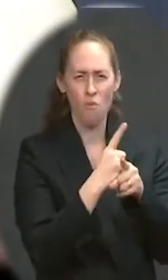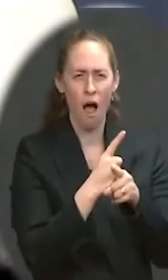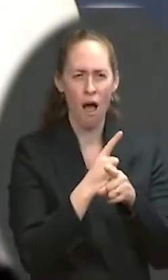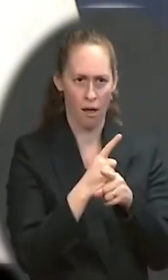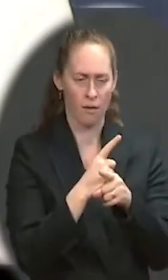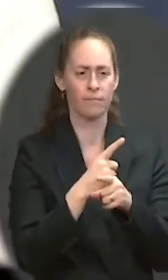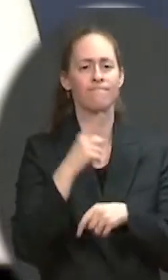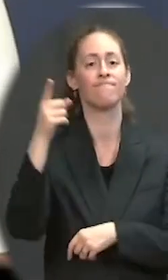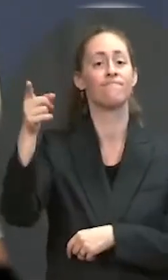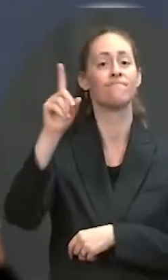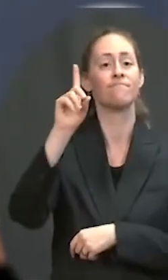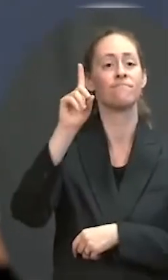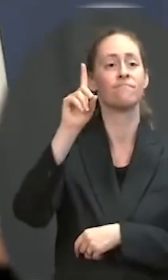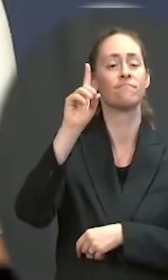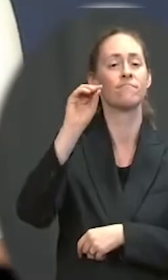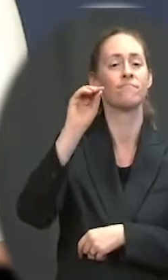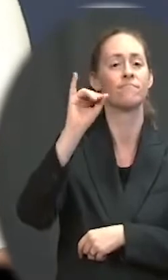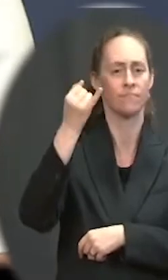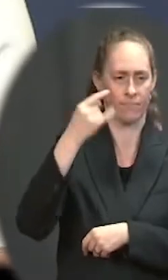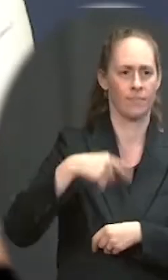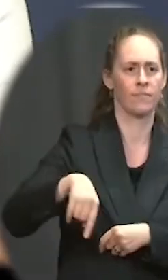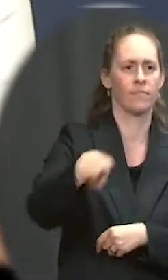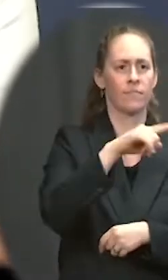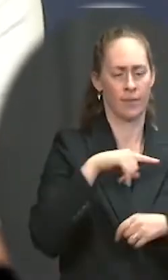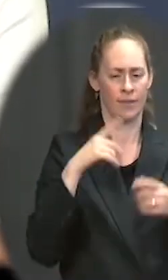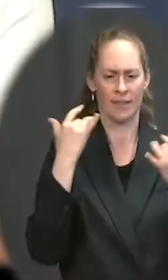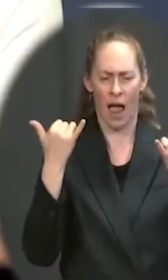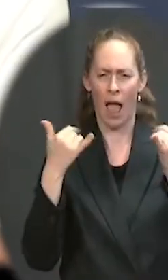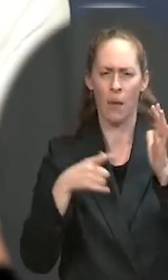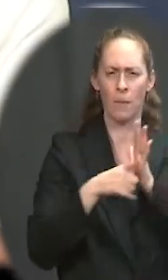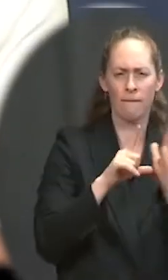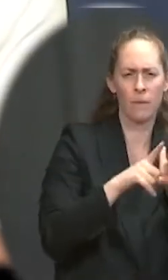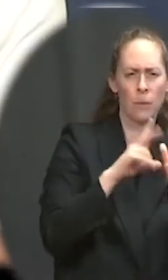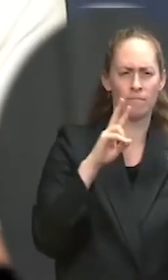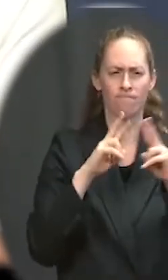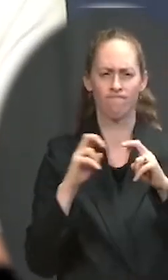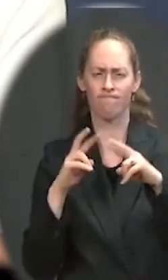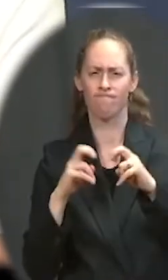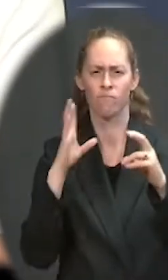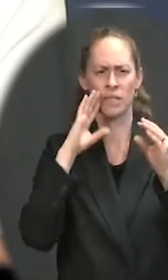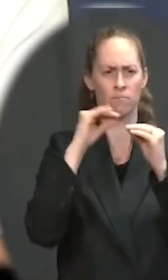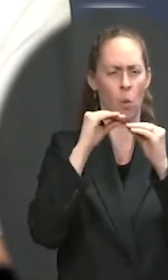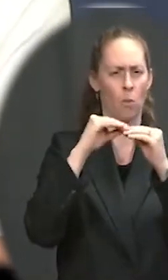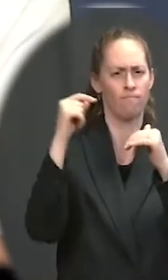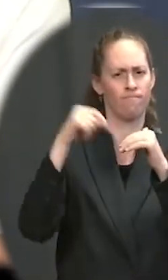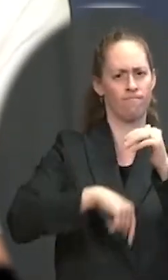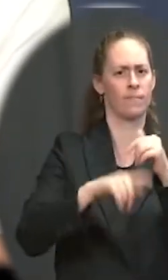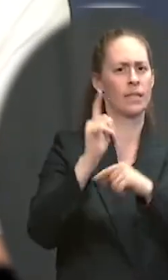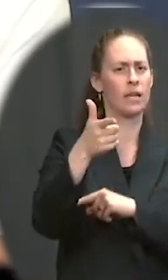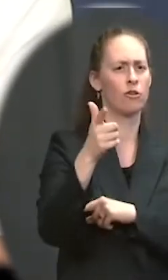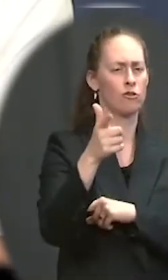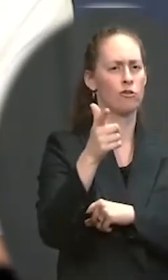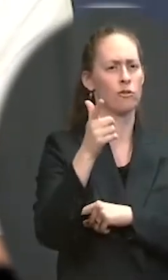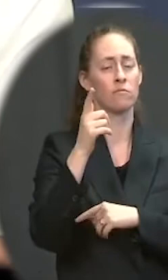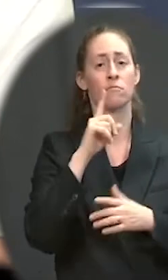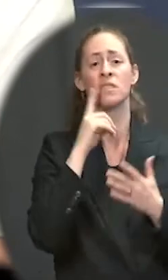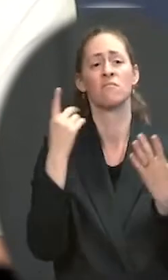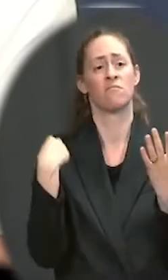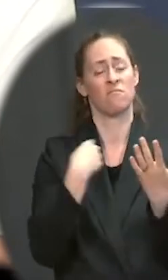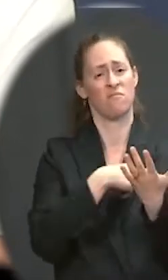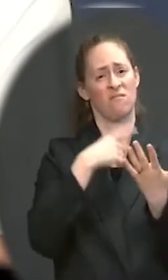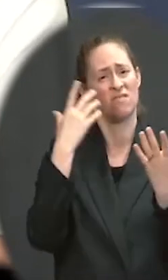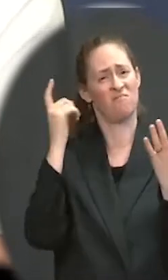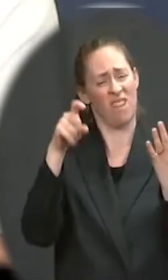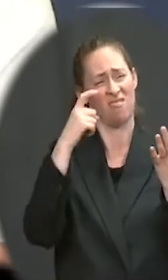the court's decision and should have more to say later today. We also recognize, of course, the importance of the eviction moratorium